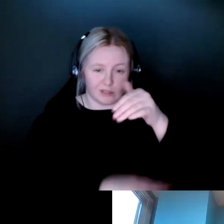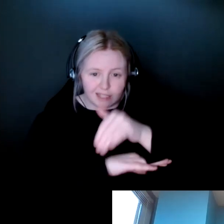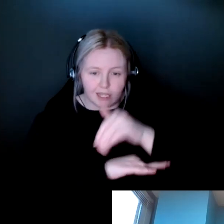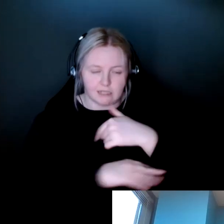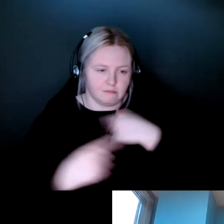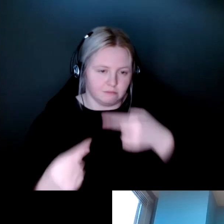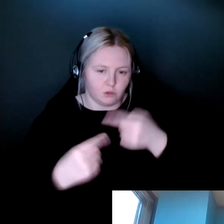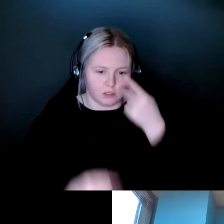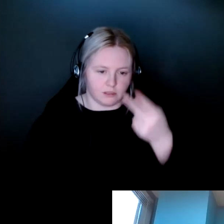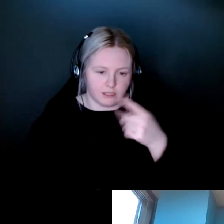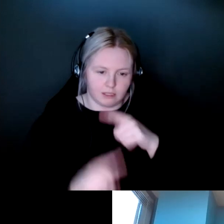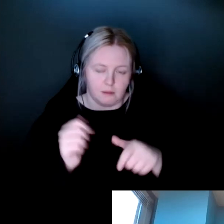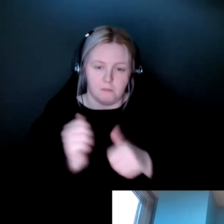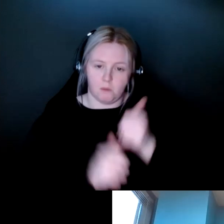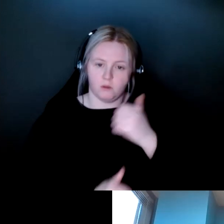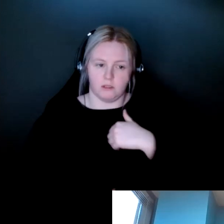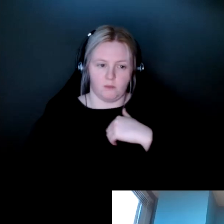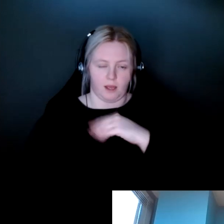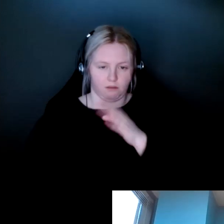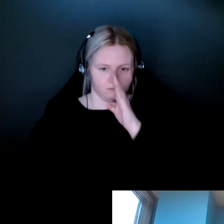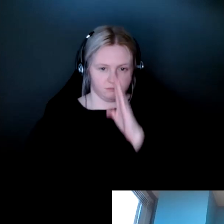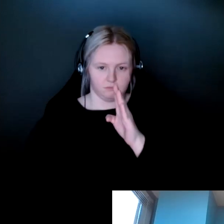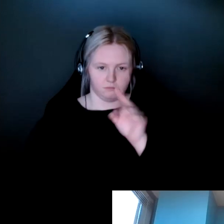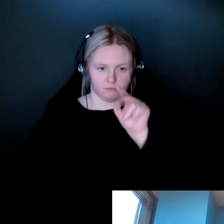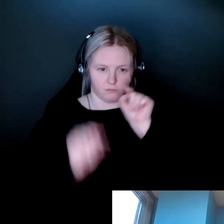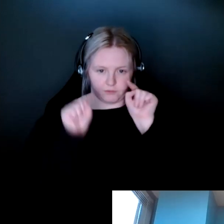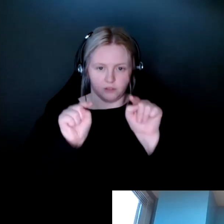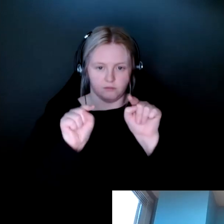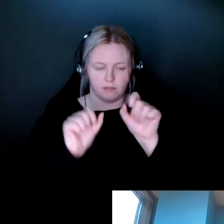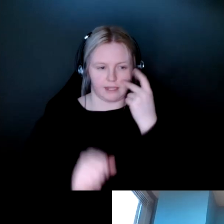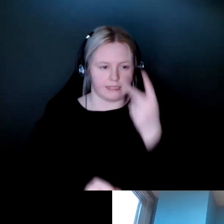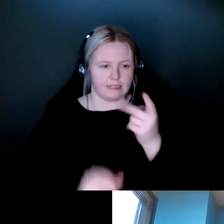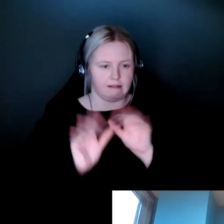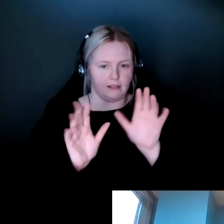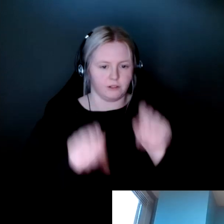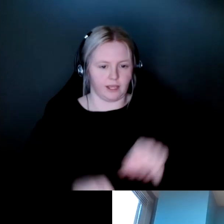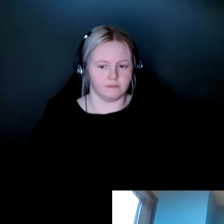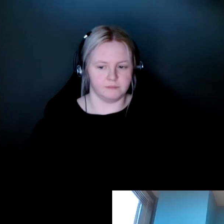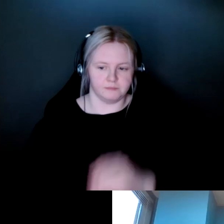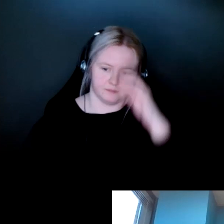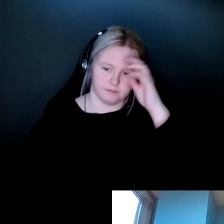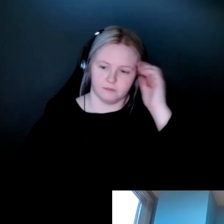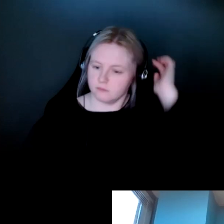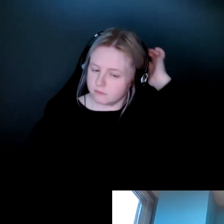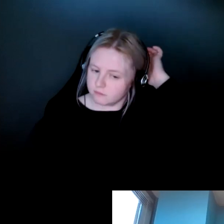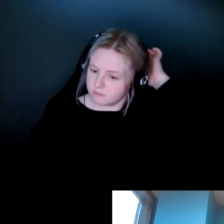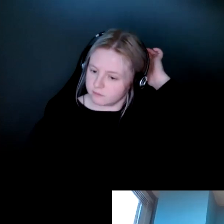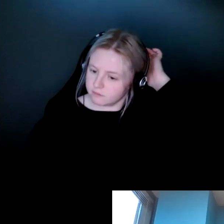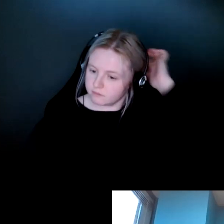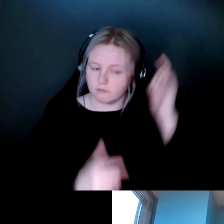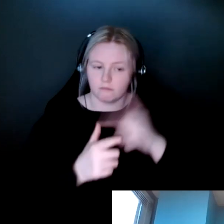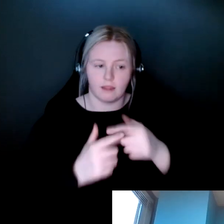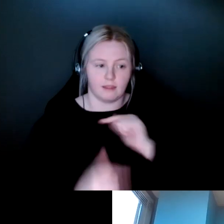but so far have kept most of my central vision. So, yeah. And Morgan, am handing it over to you for your introduction?